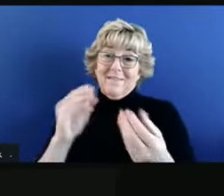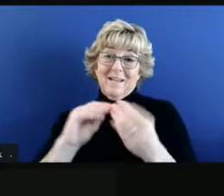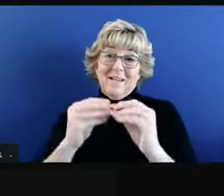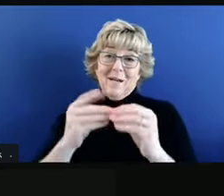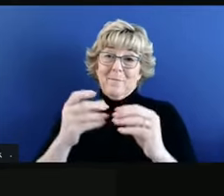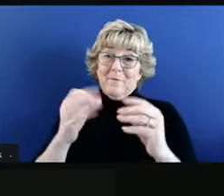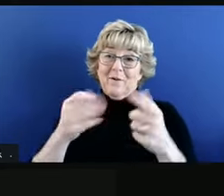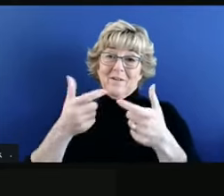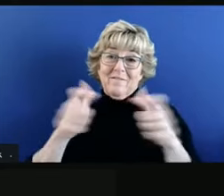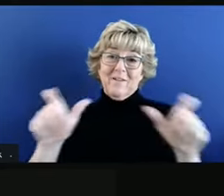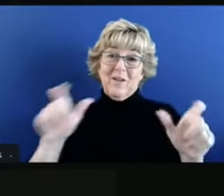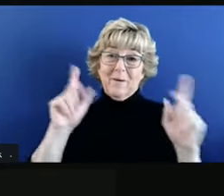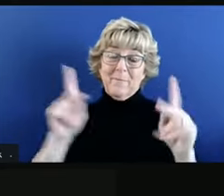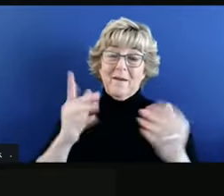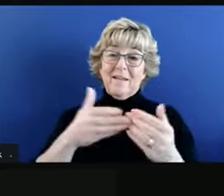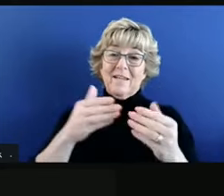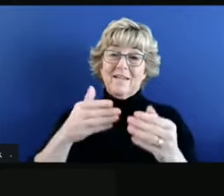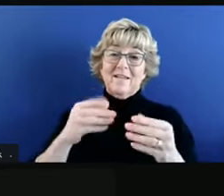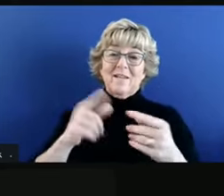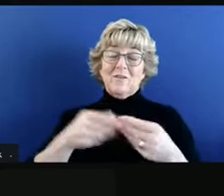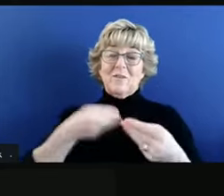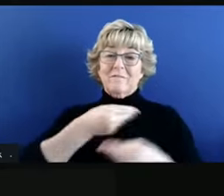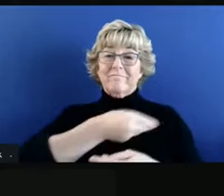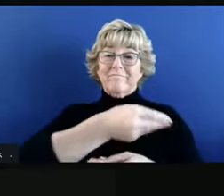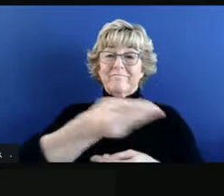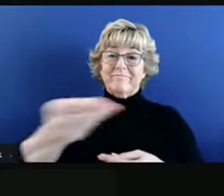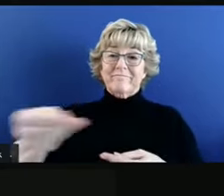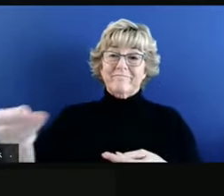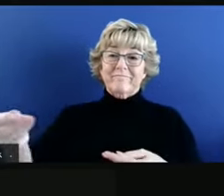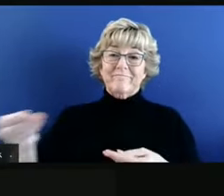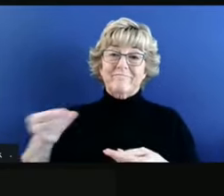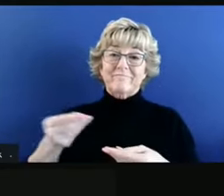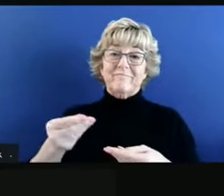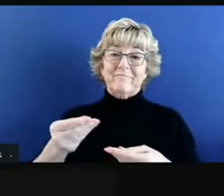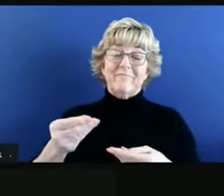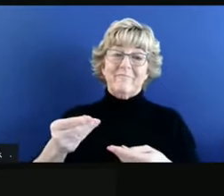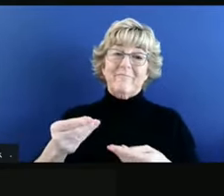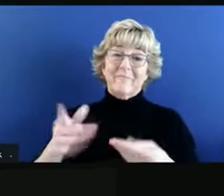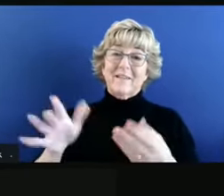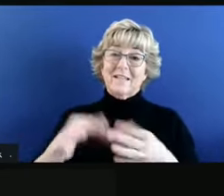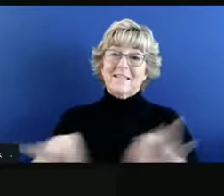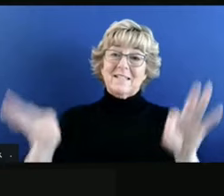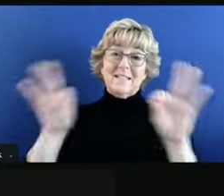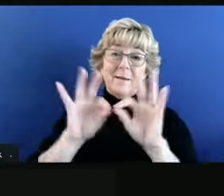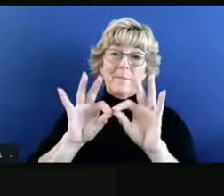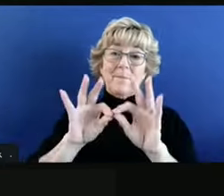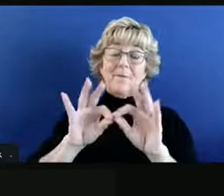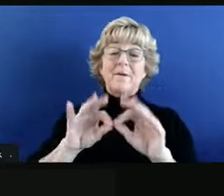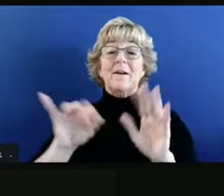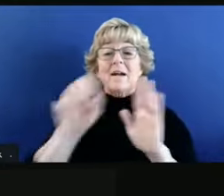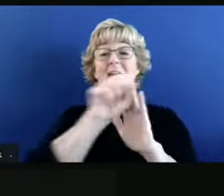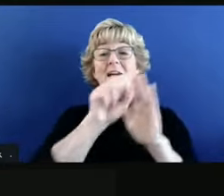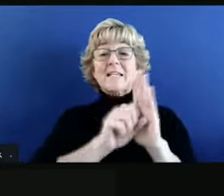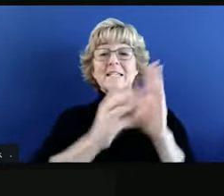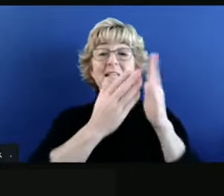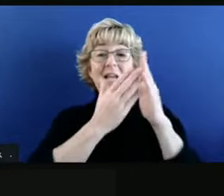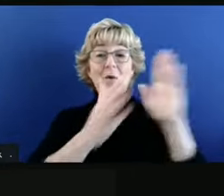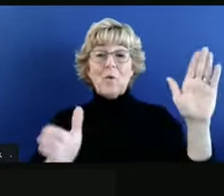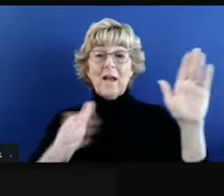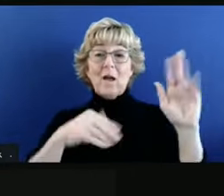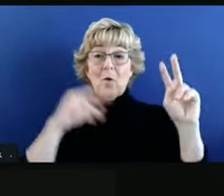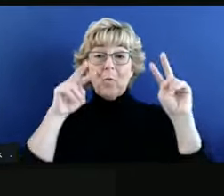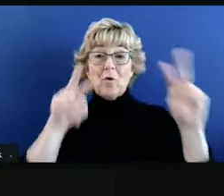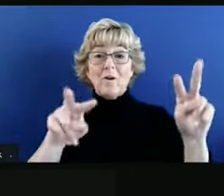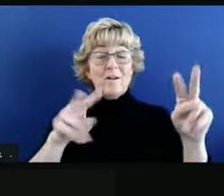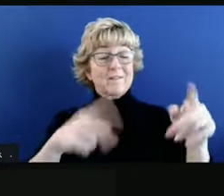see this kind of transmission. But I think the next set of actions are going to be important. Statewide, of course, we're watching the